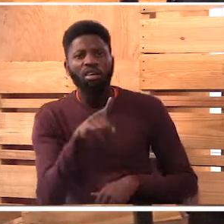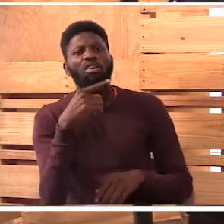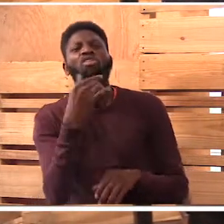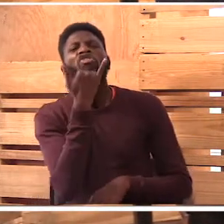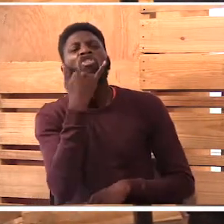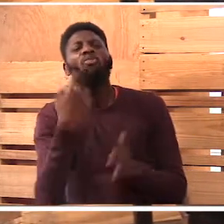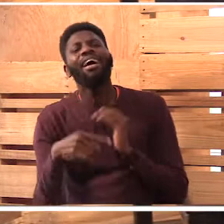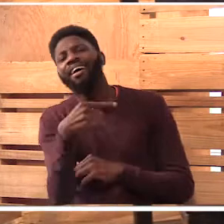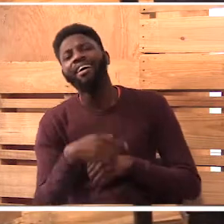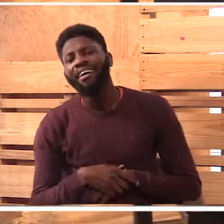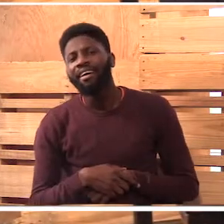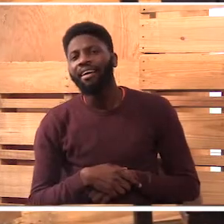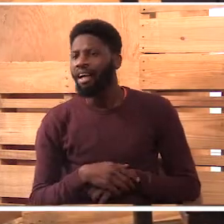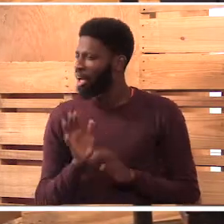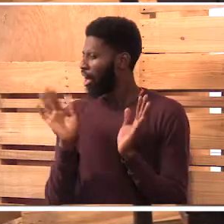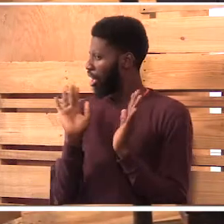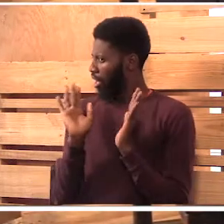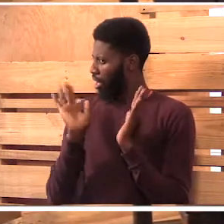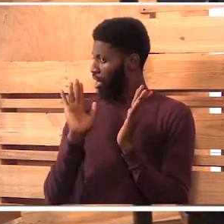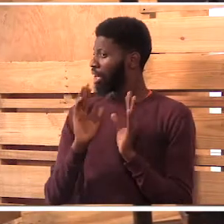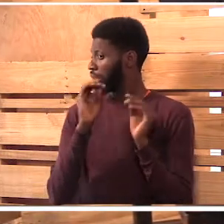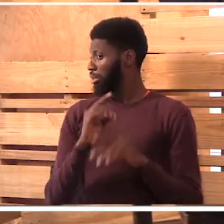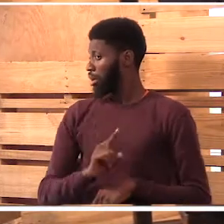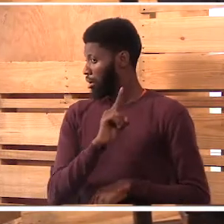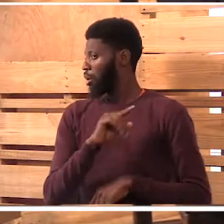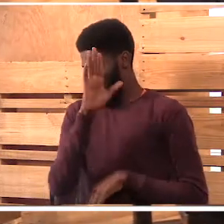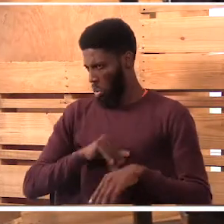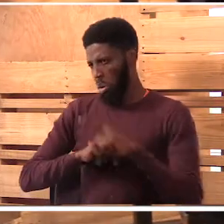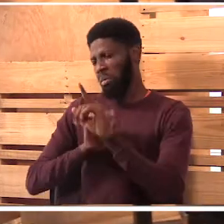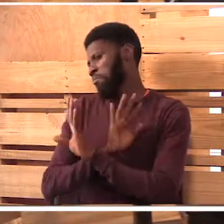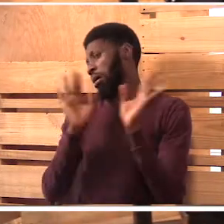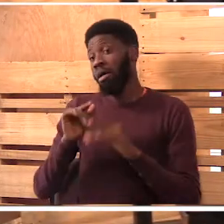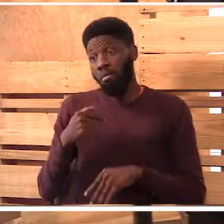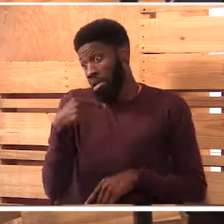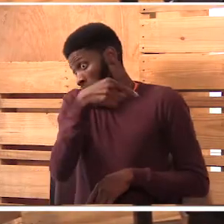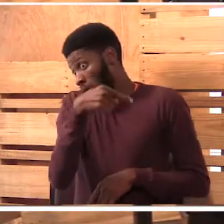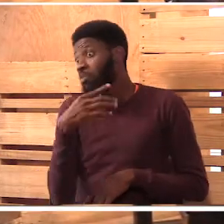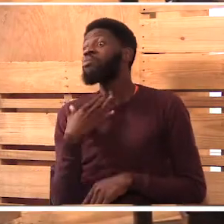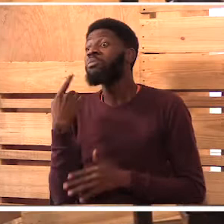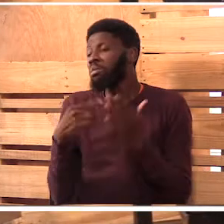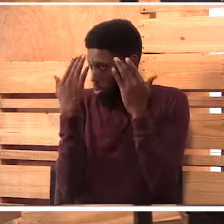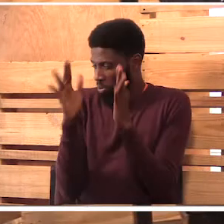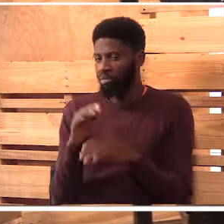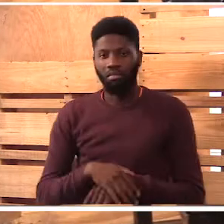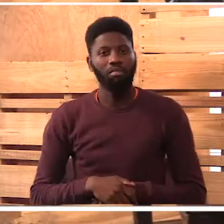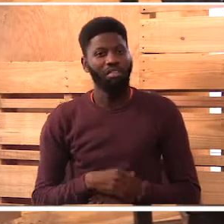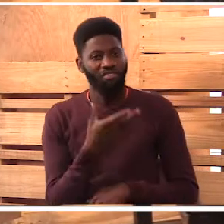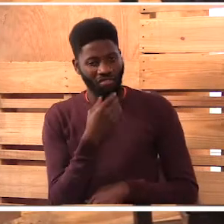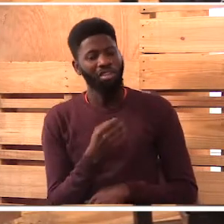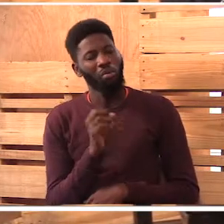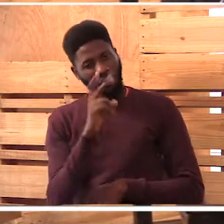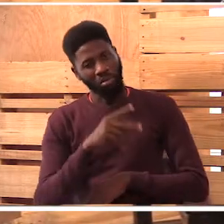you do there? I'm telling, no, no, the teacher anakuwita huko. I don't know what. So, baba and he